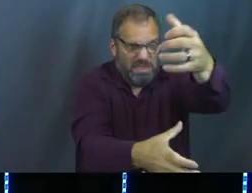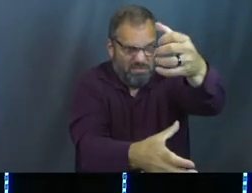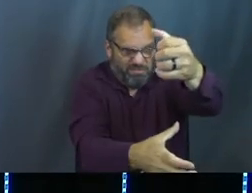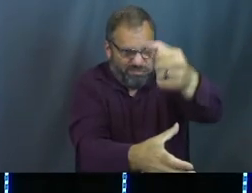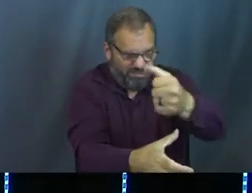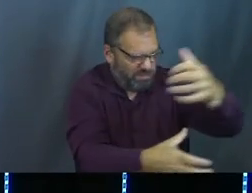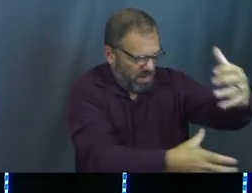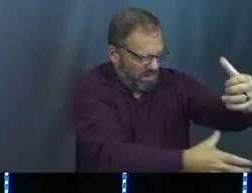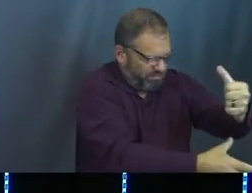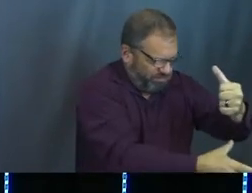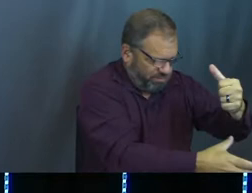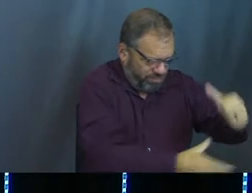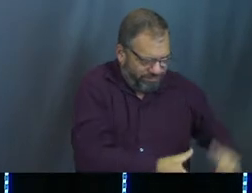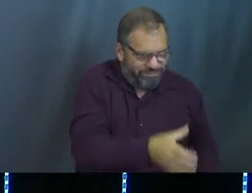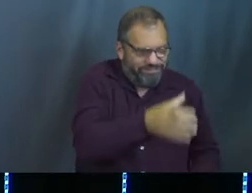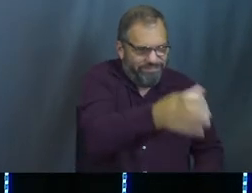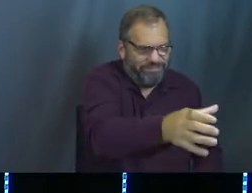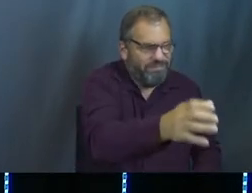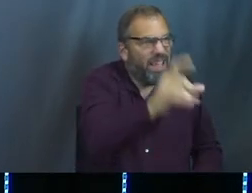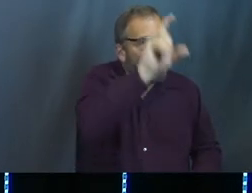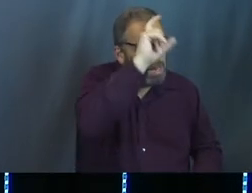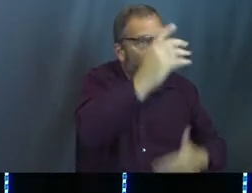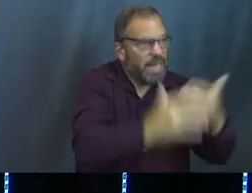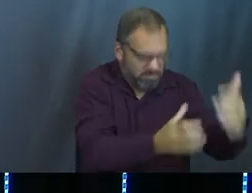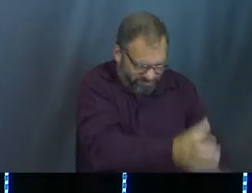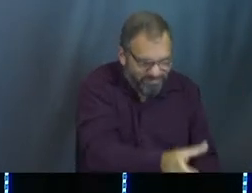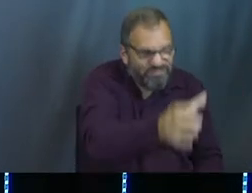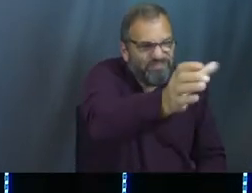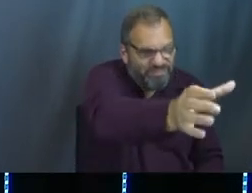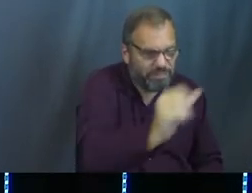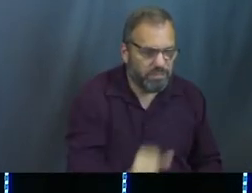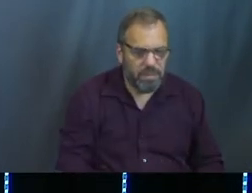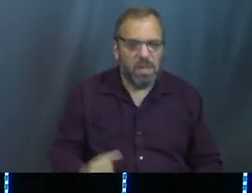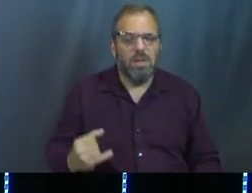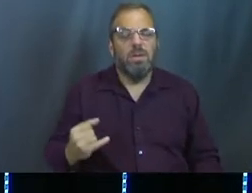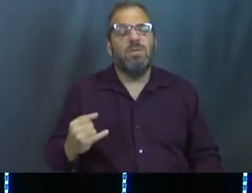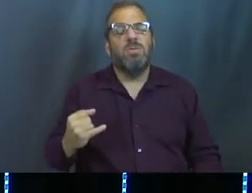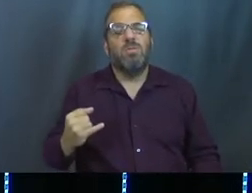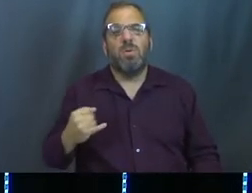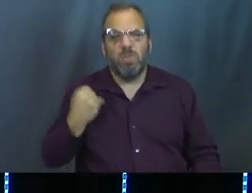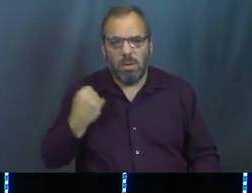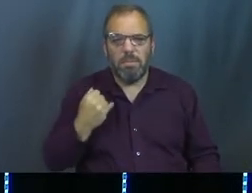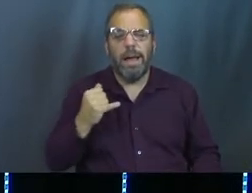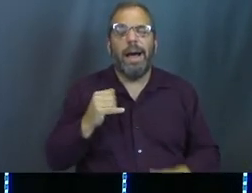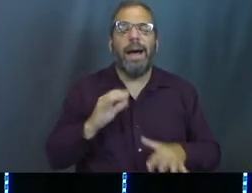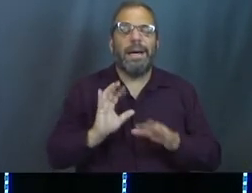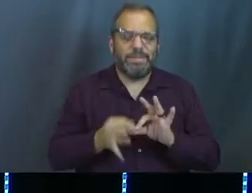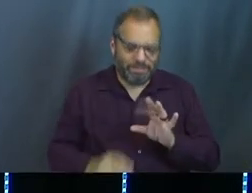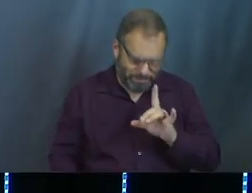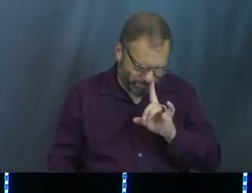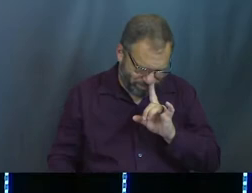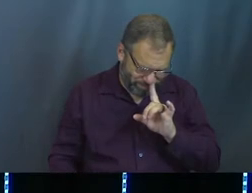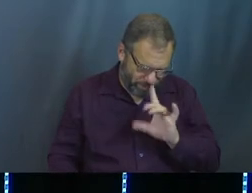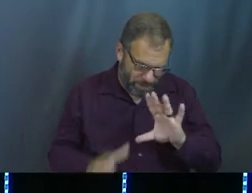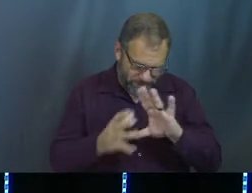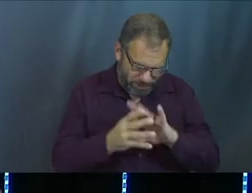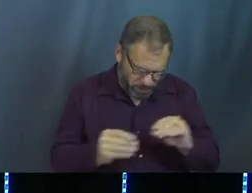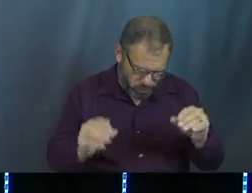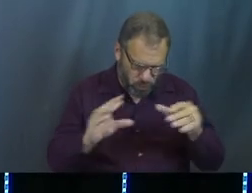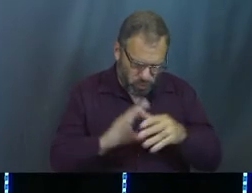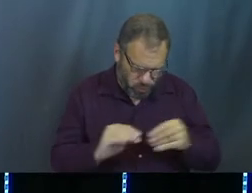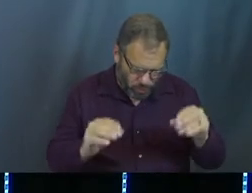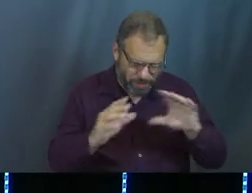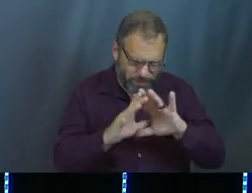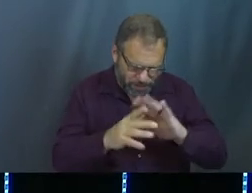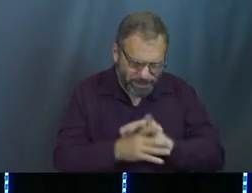cup. Then I placed the cup in Pharaoh's hand. So Joseph interprets the dream, and he tells the